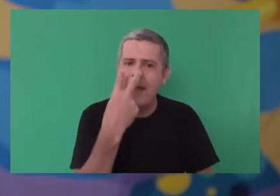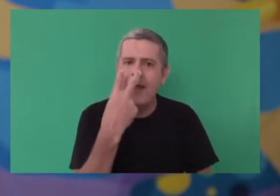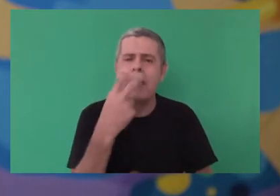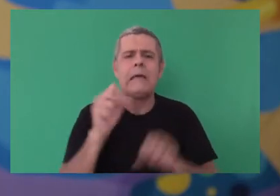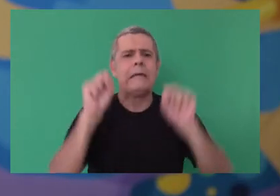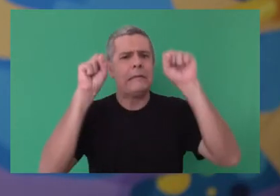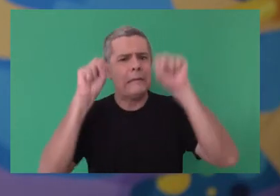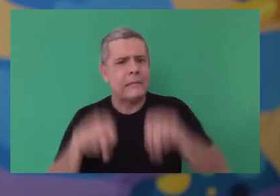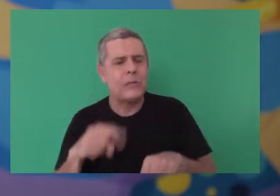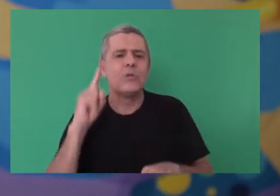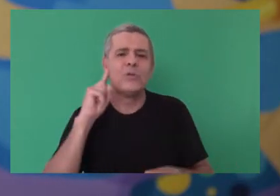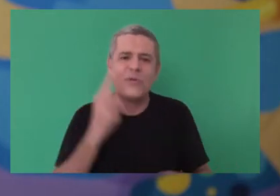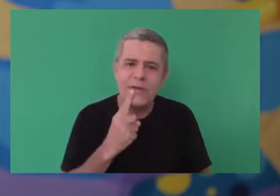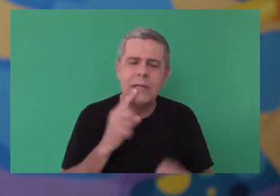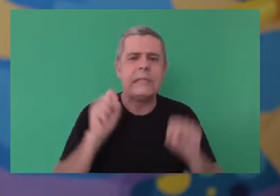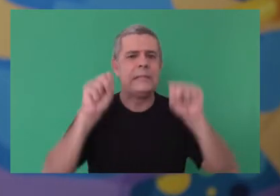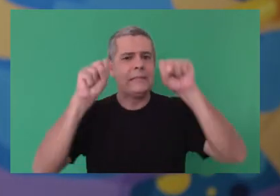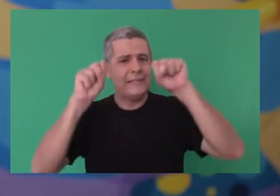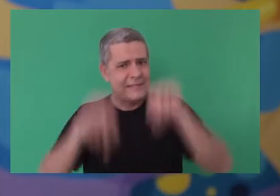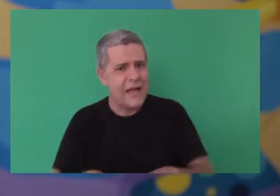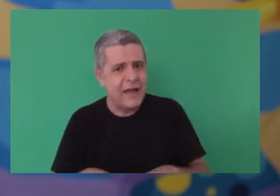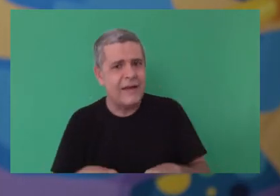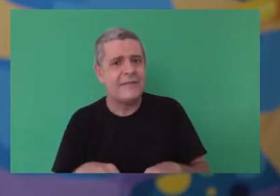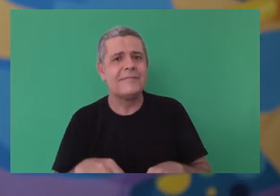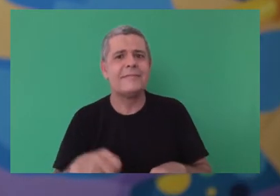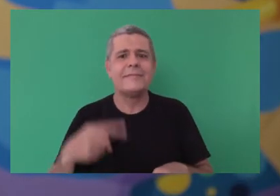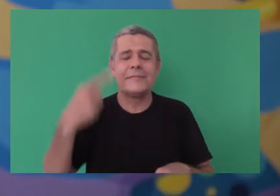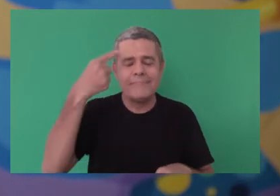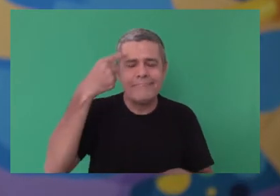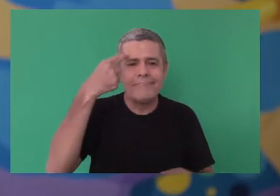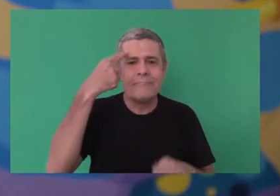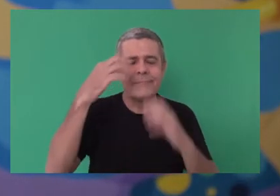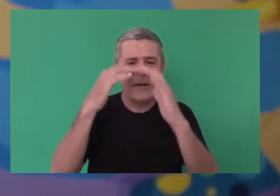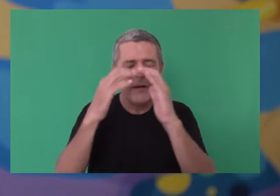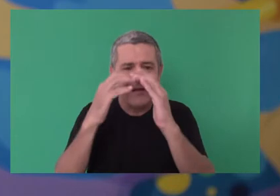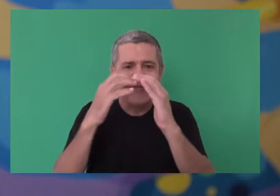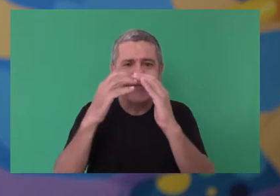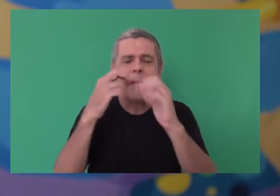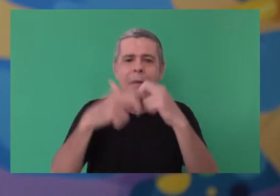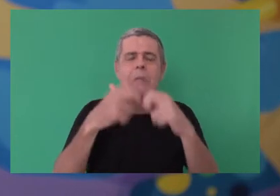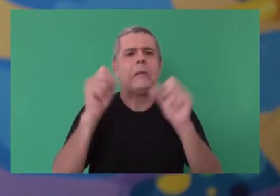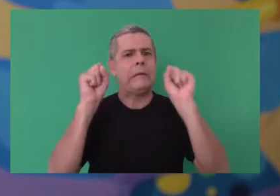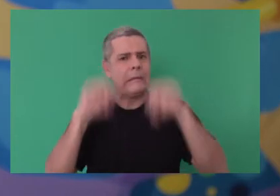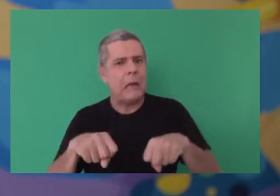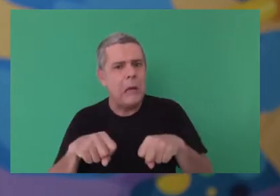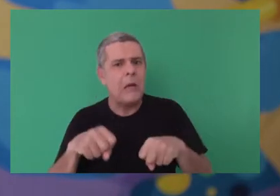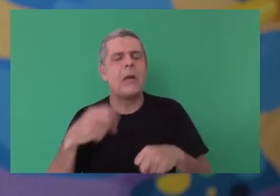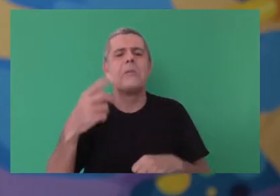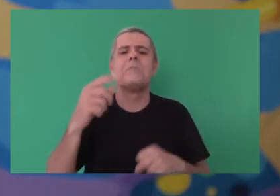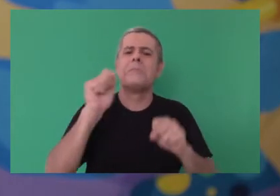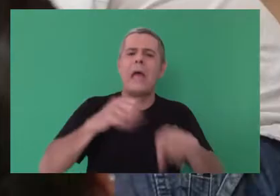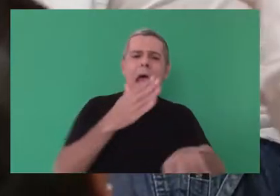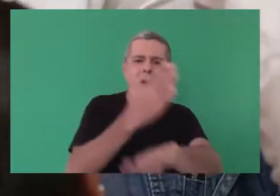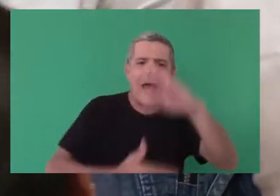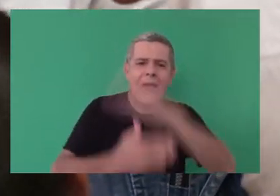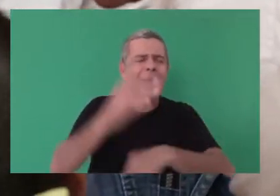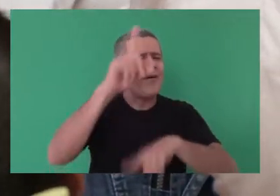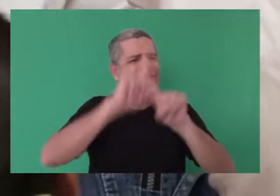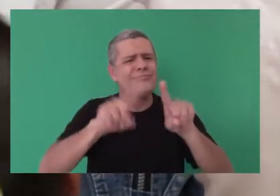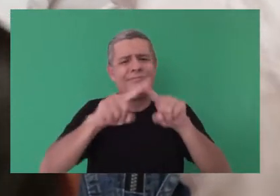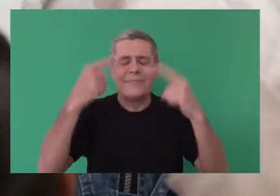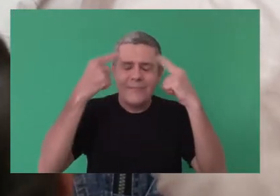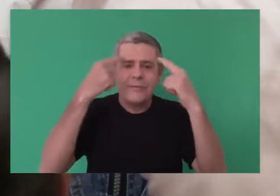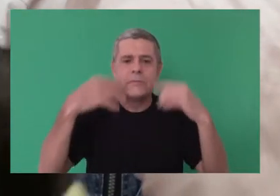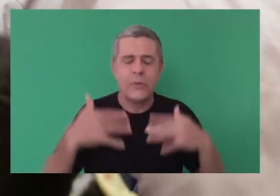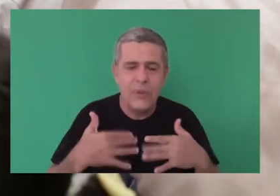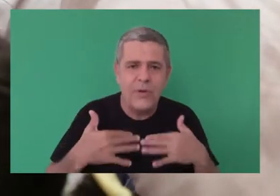children. Deaf children. Children with intellectual disabilities. Down syndrome. Alberto, WVA. When